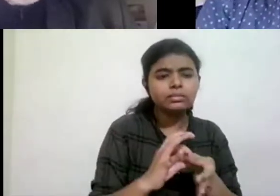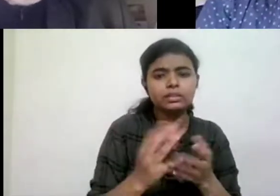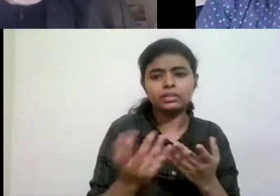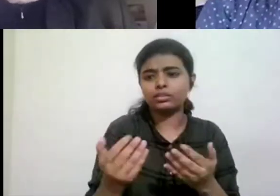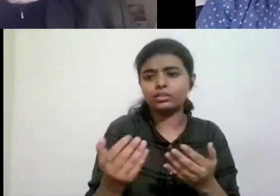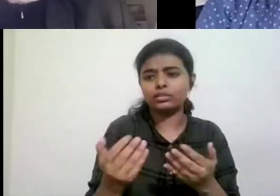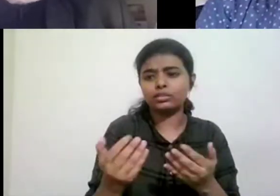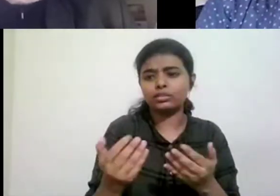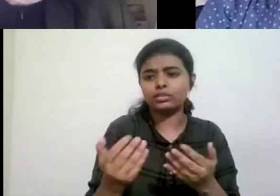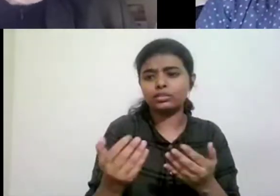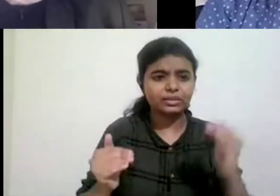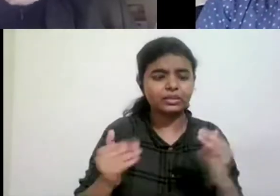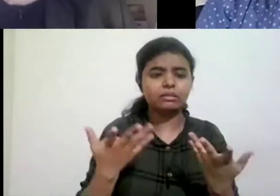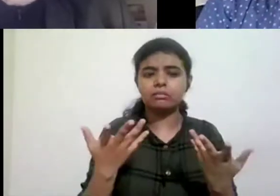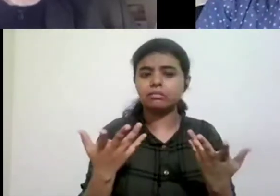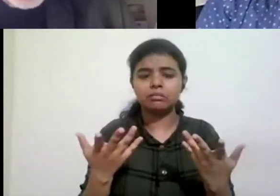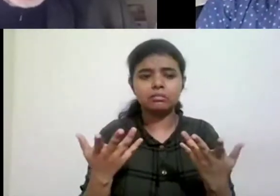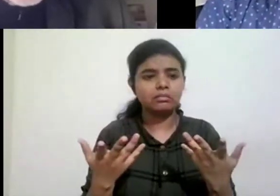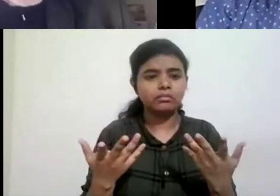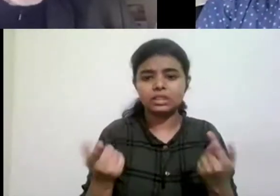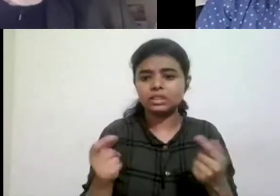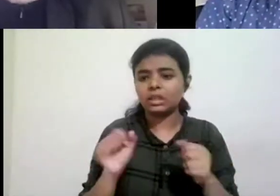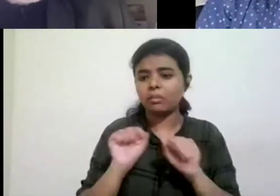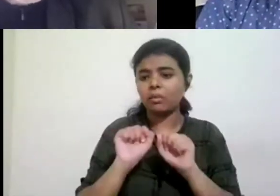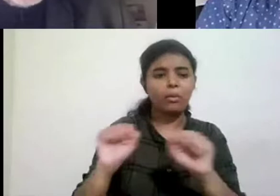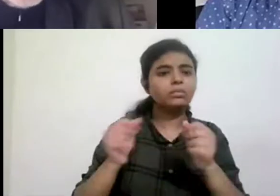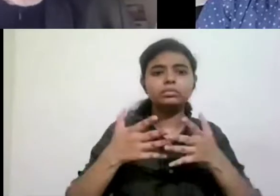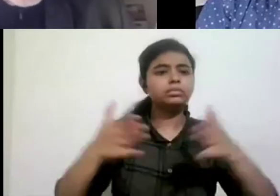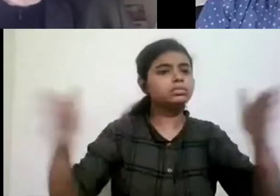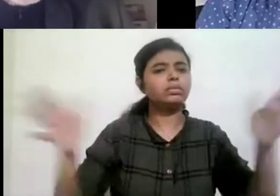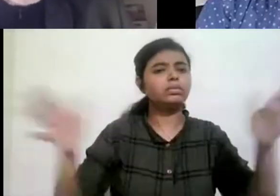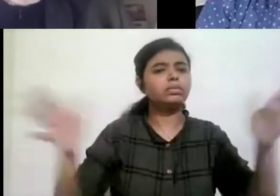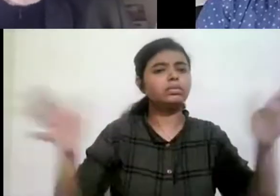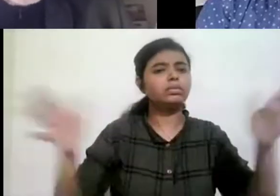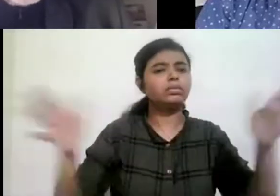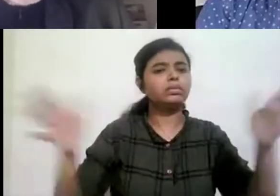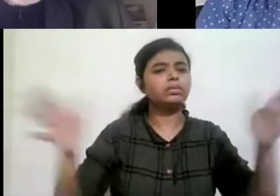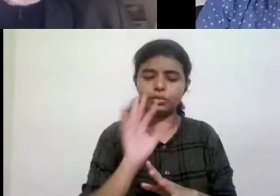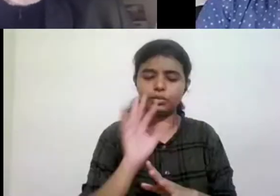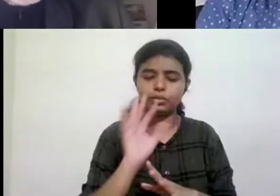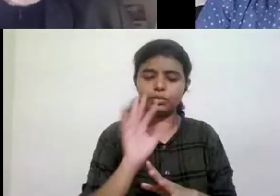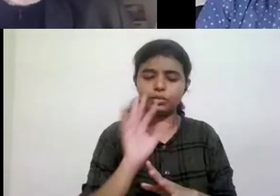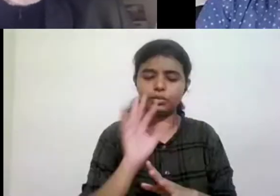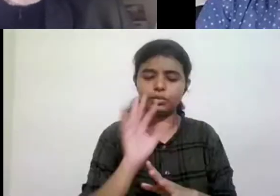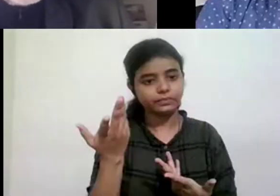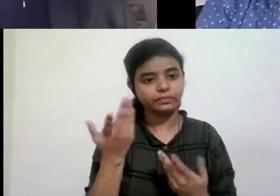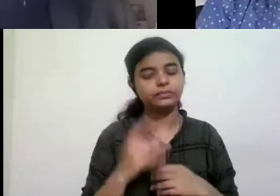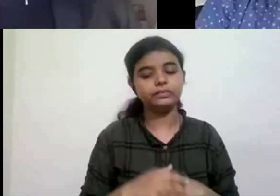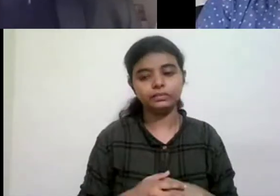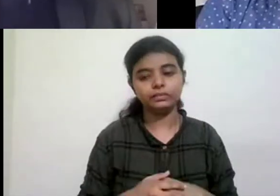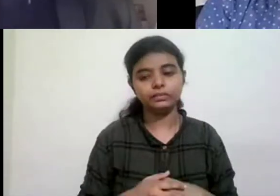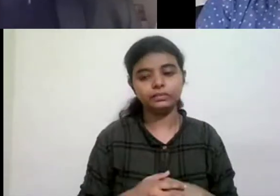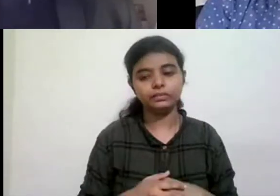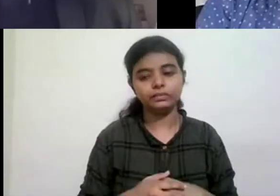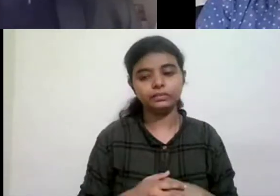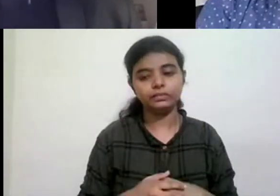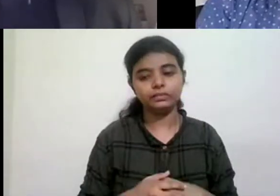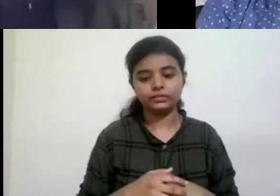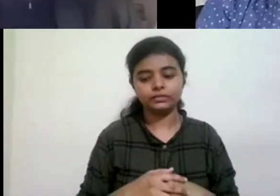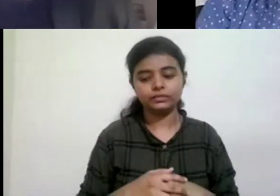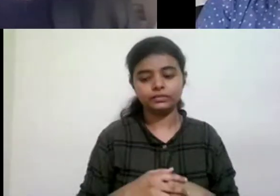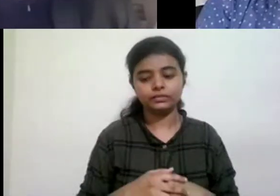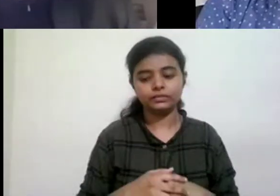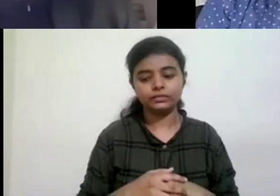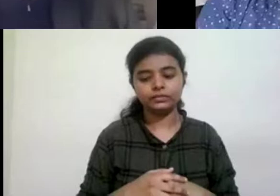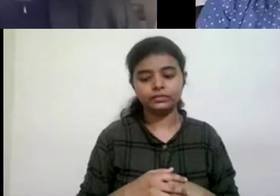effects are exponentially increased. So, you know, uh, uh,